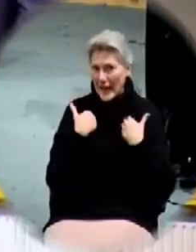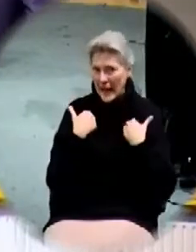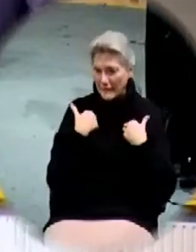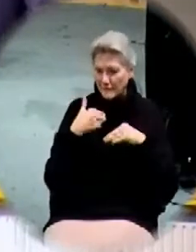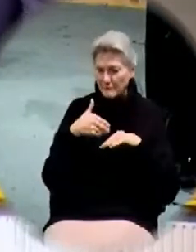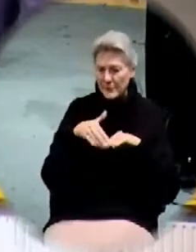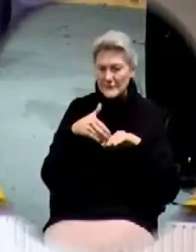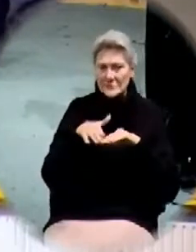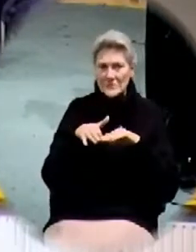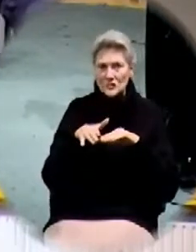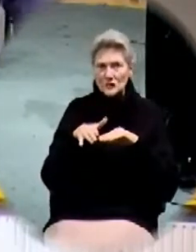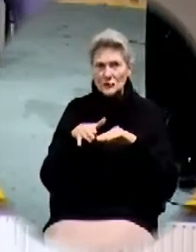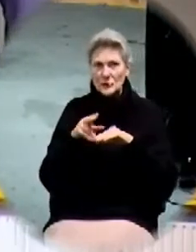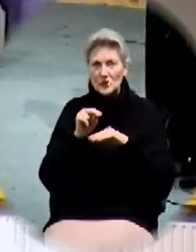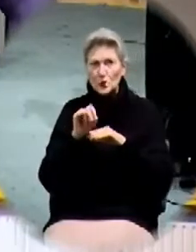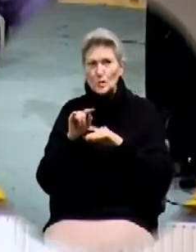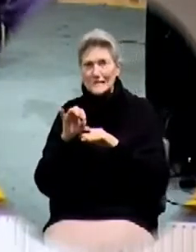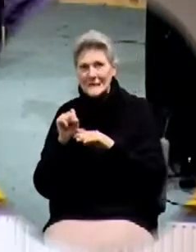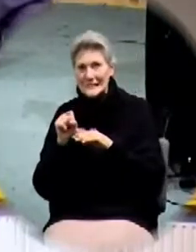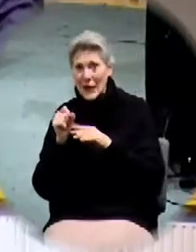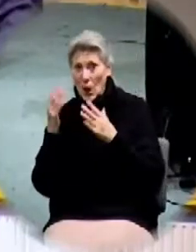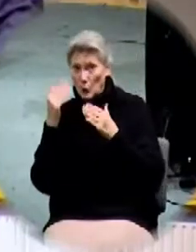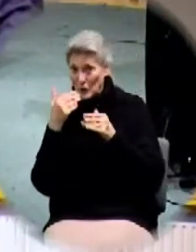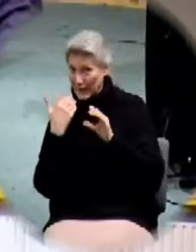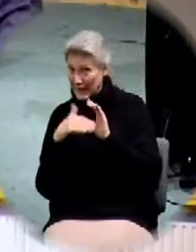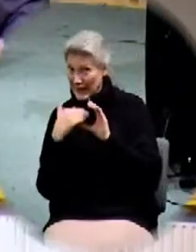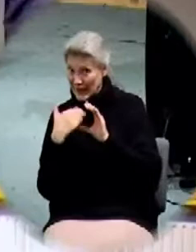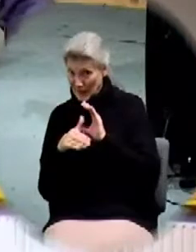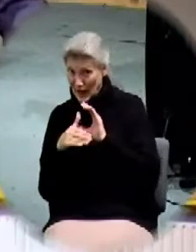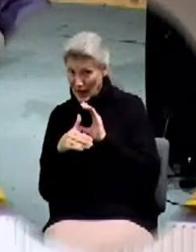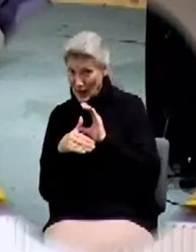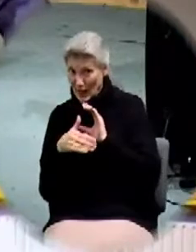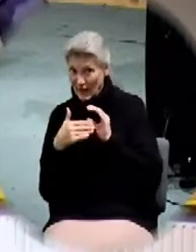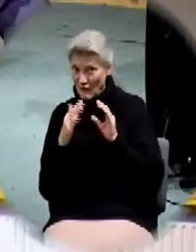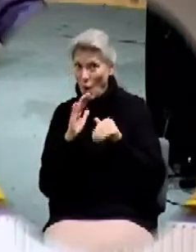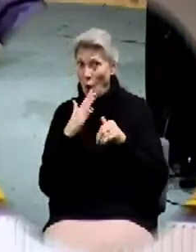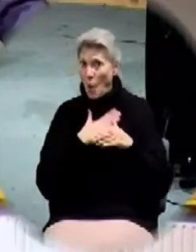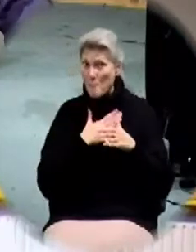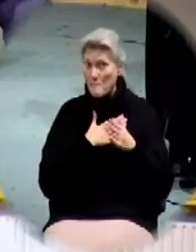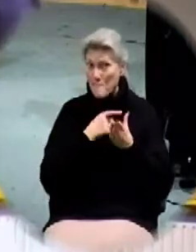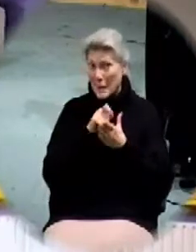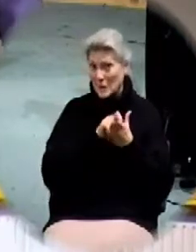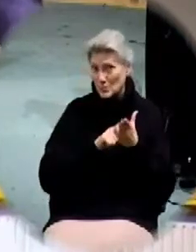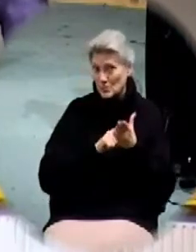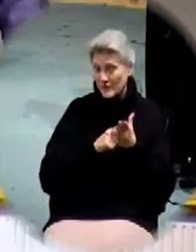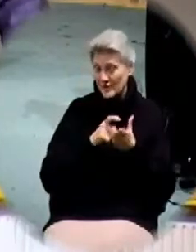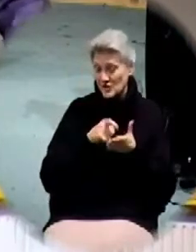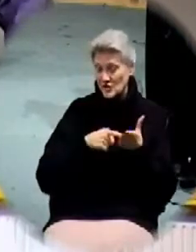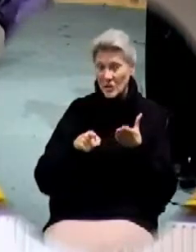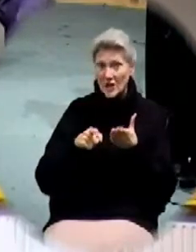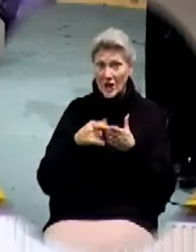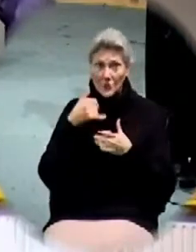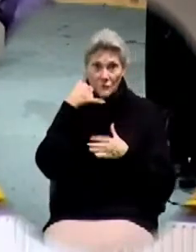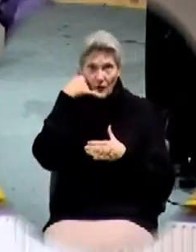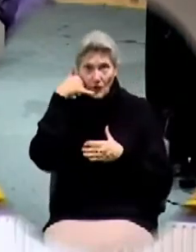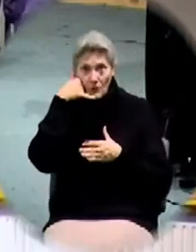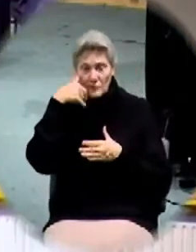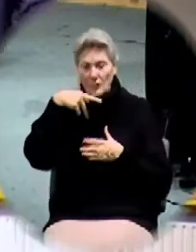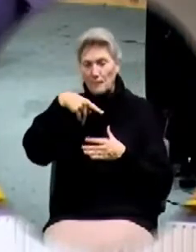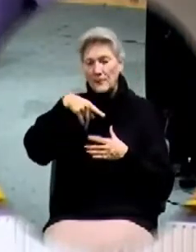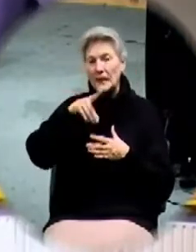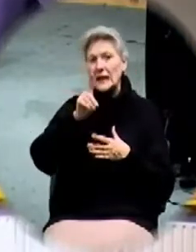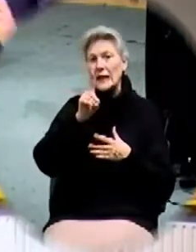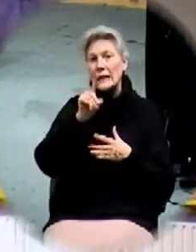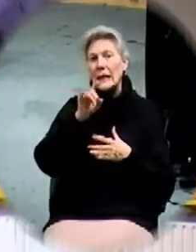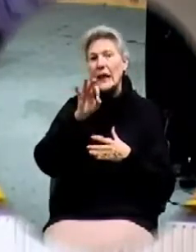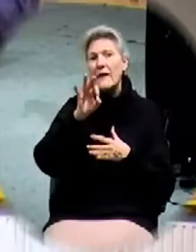And so, if you, hopefully you got the email. If you didn't get the email, if you check your email real quick on your phone, there's a PDF file there and you